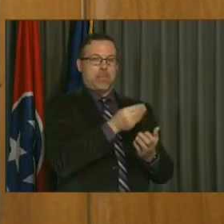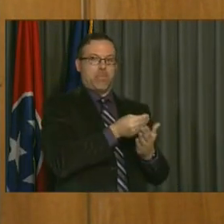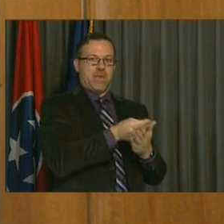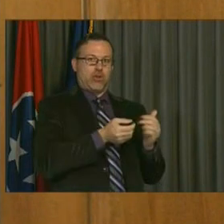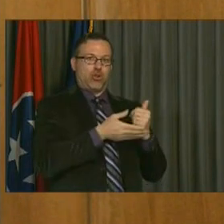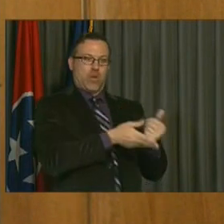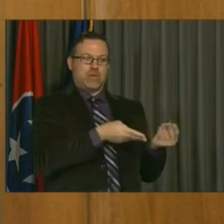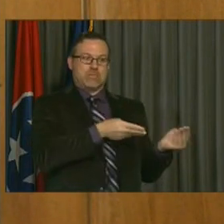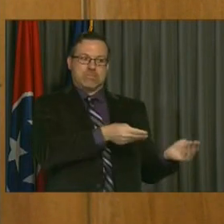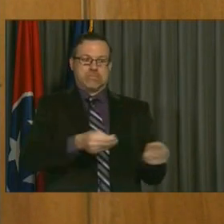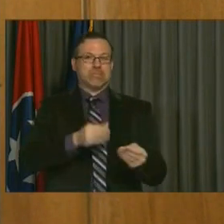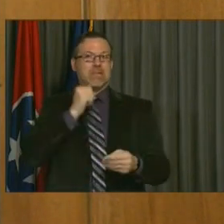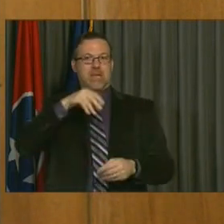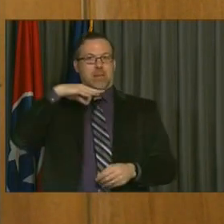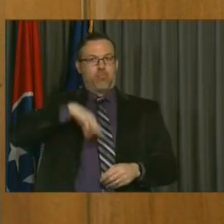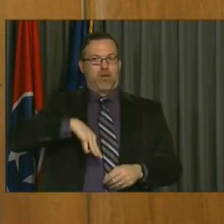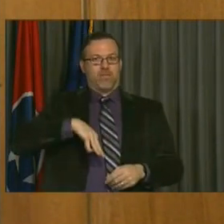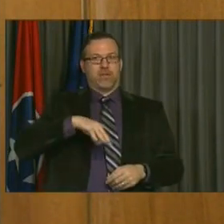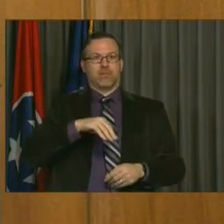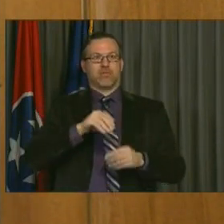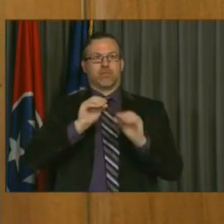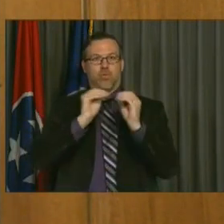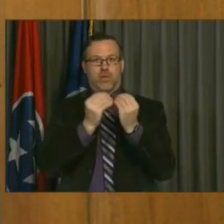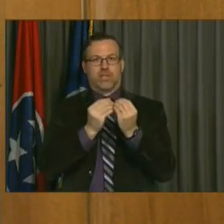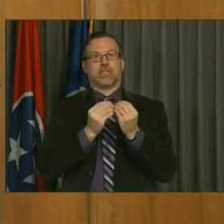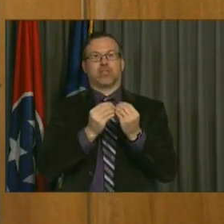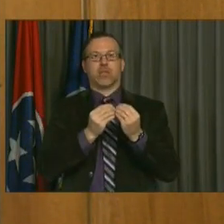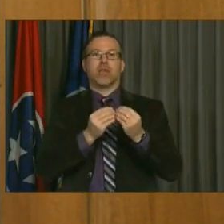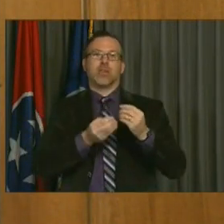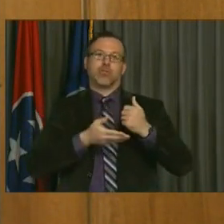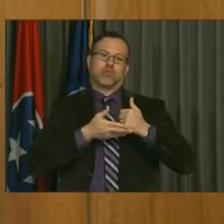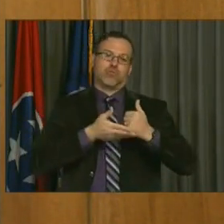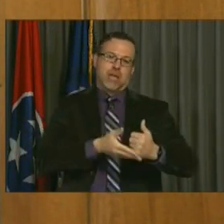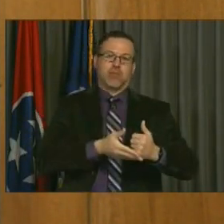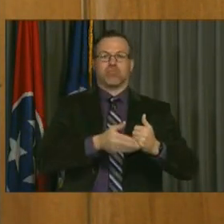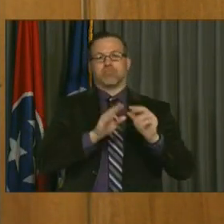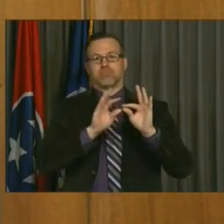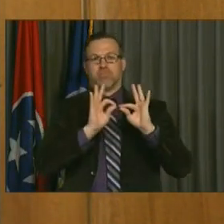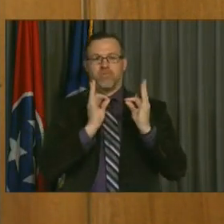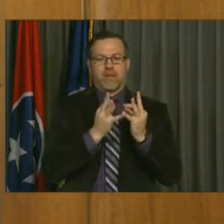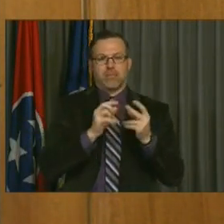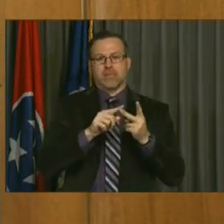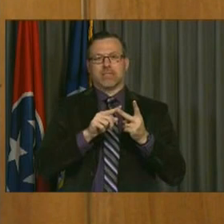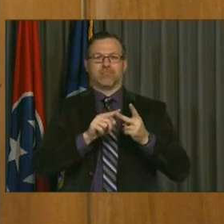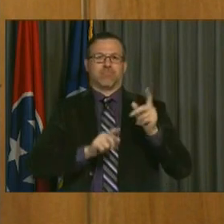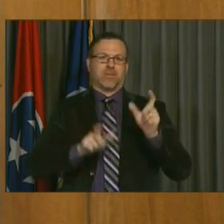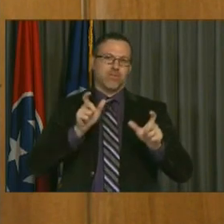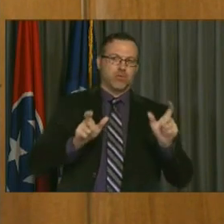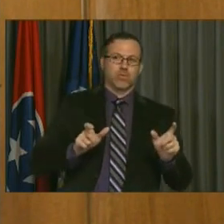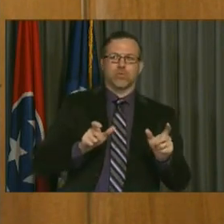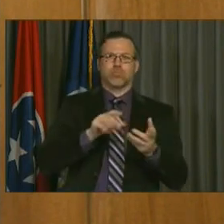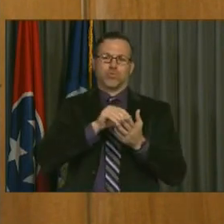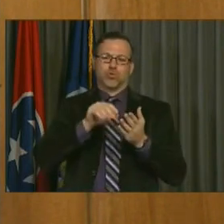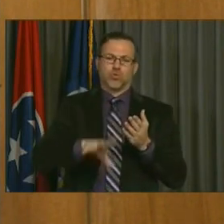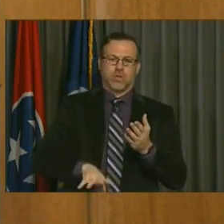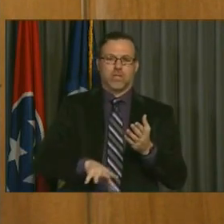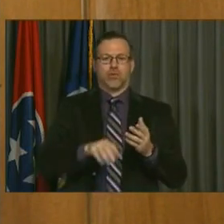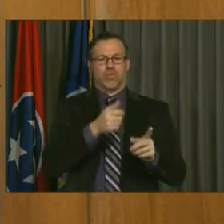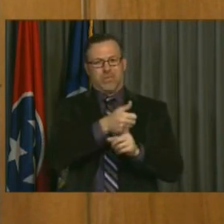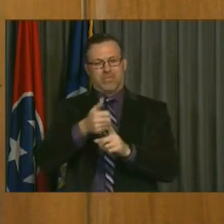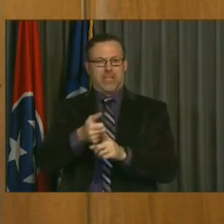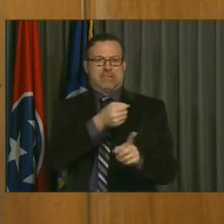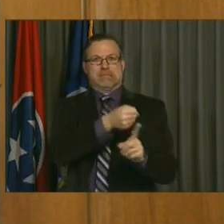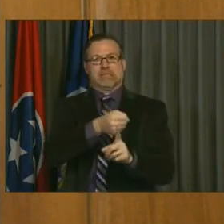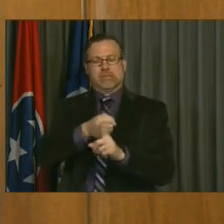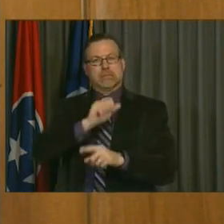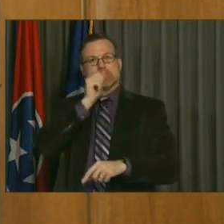how those specific nonprofits are now serving families, individuals and students impacted by COVID, and provide funding